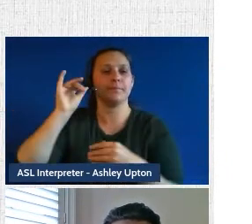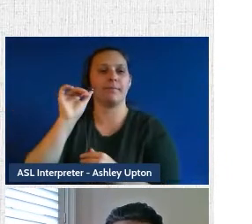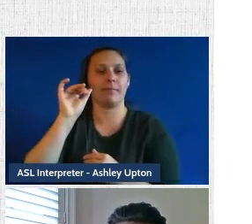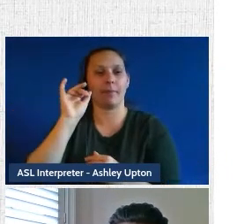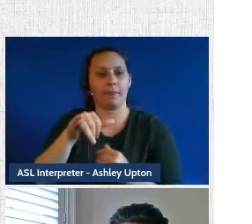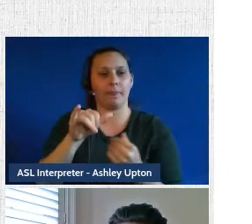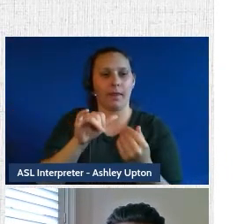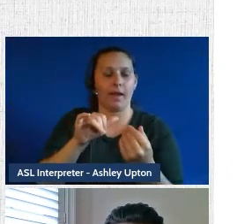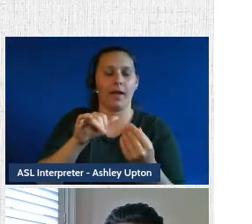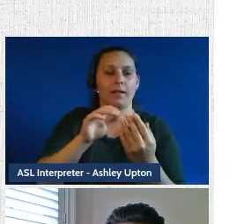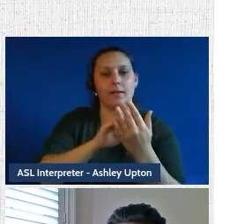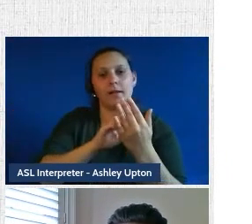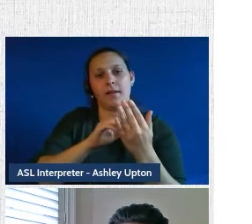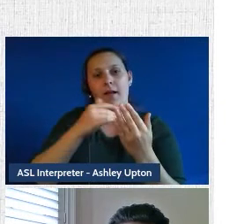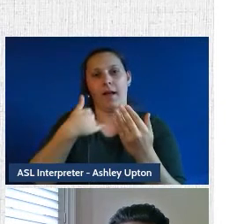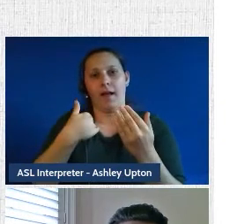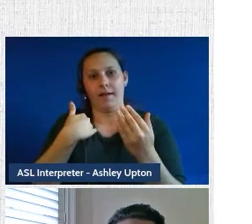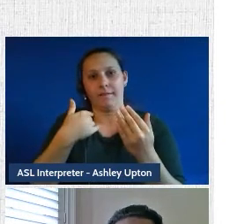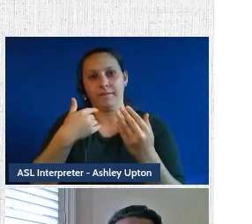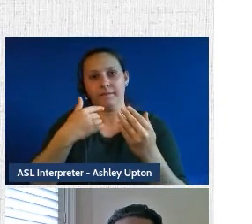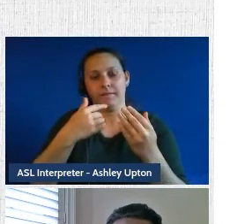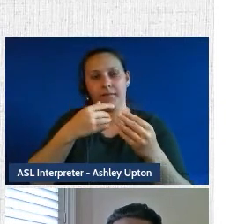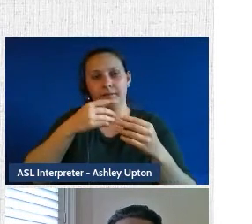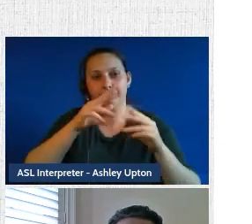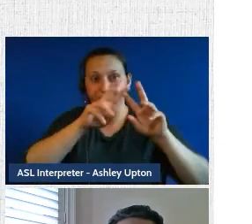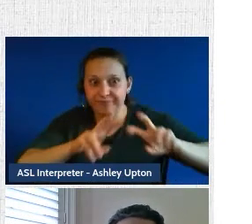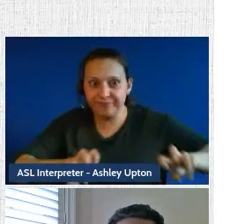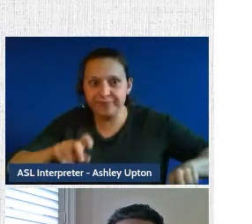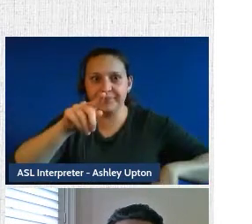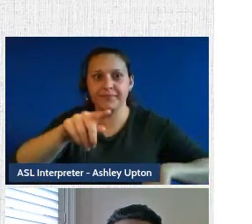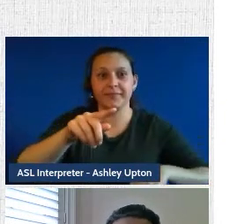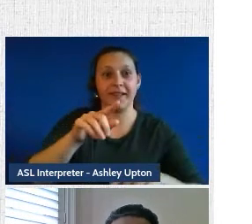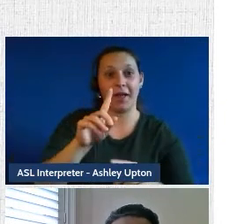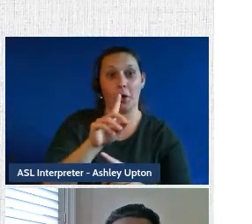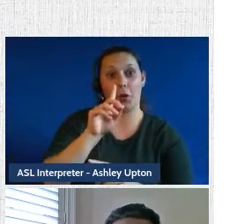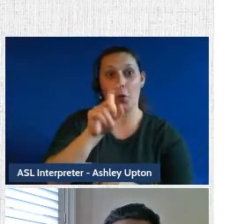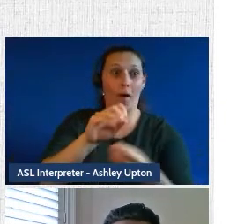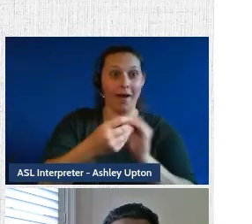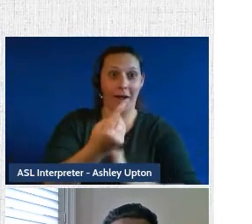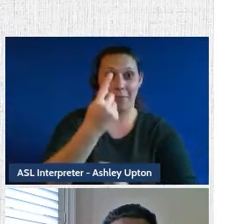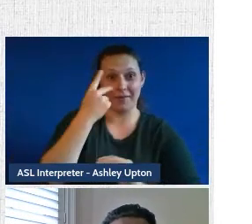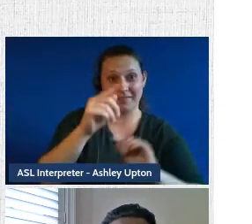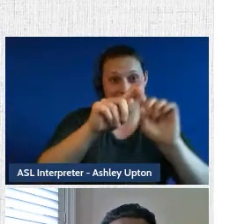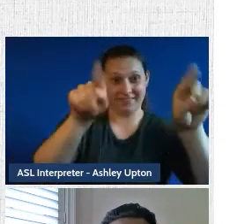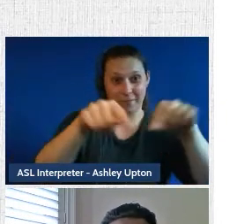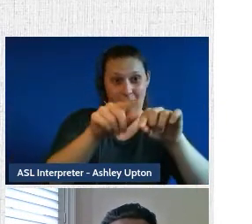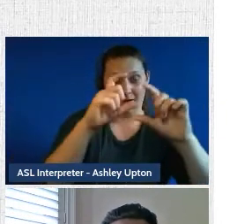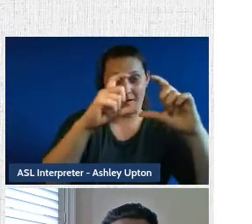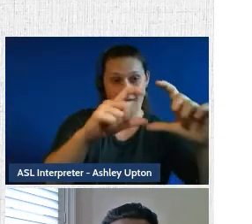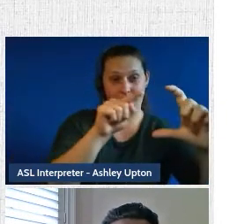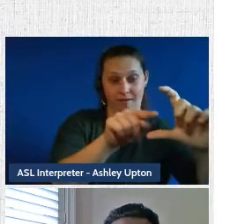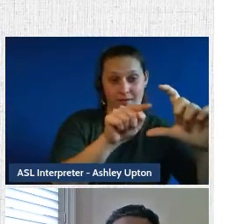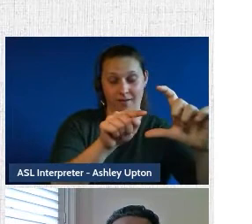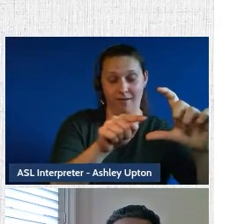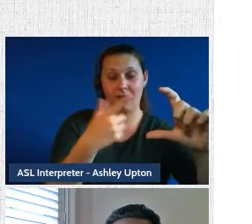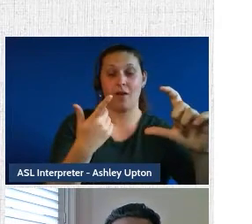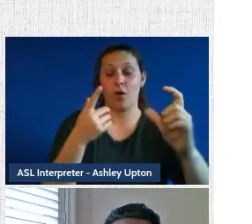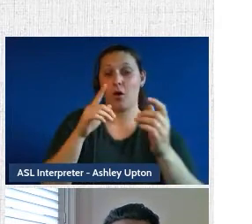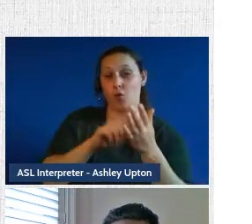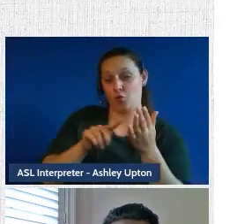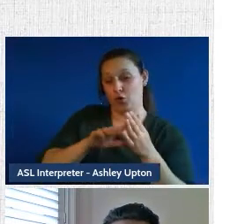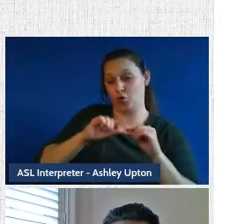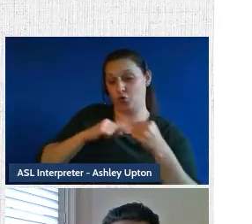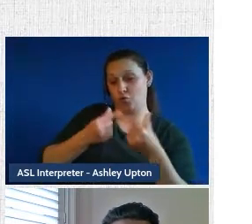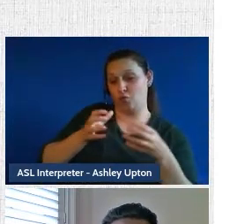legal AI. And so you know here where it says, for example, question one, this is where the magic is, is that we have to as a research group and as students develop